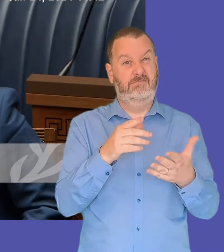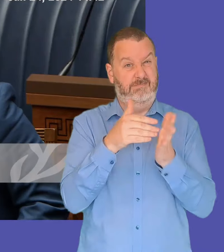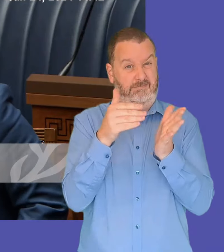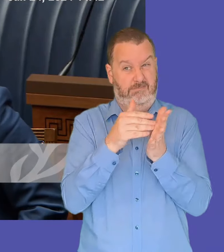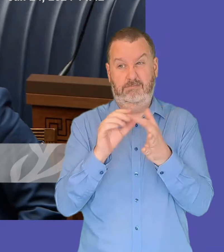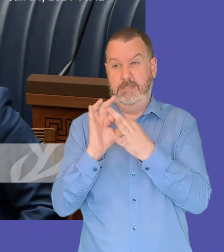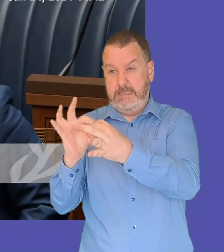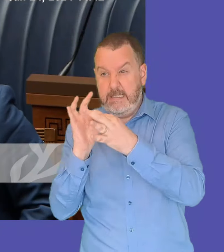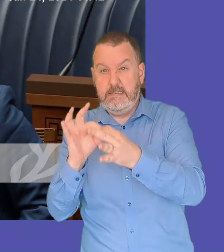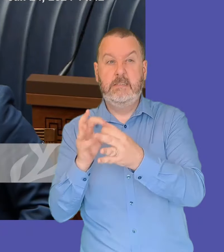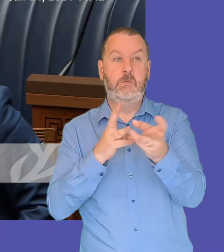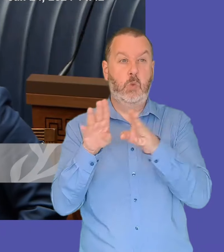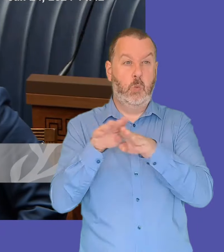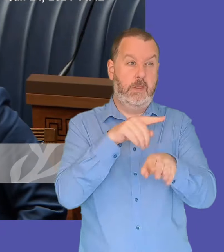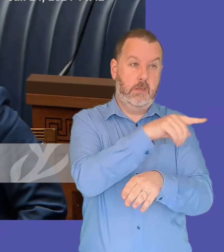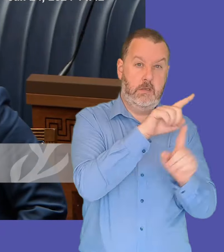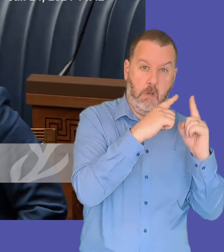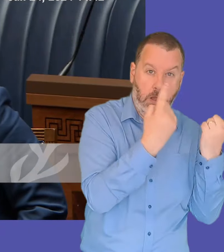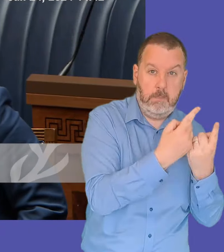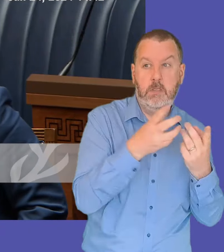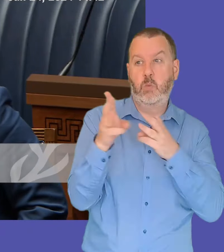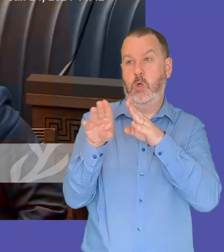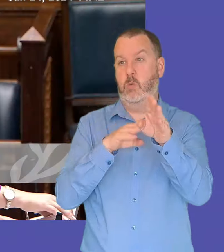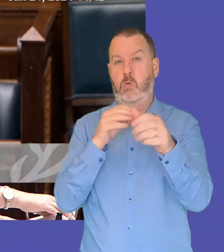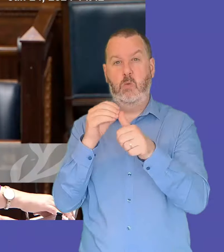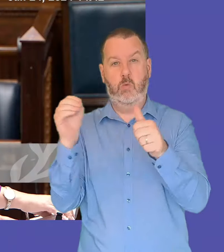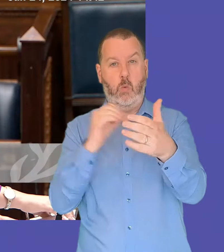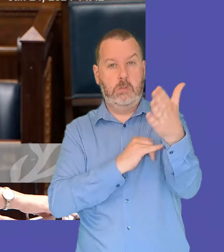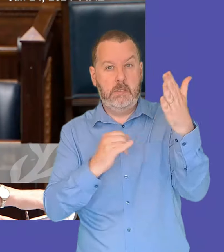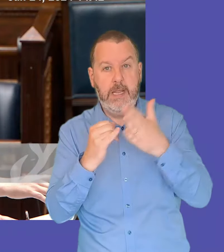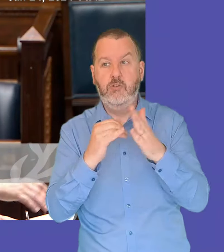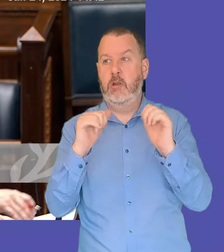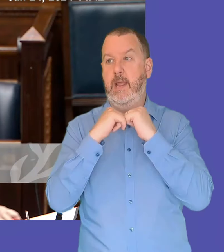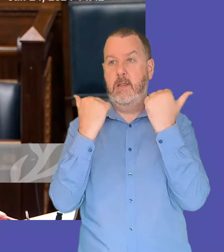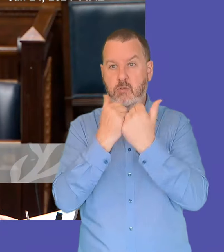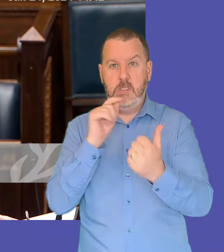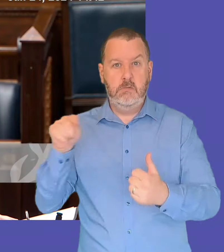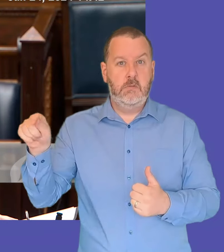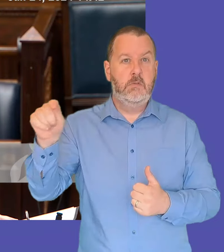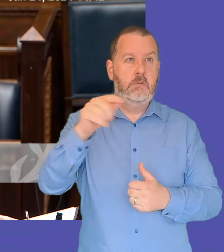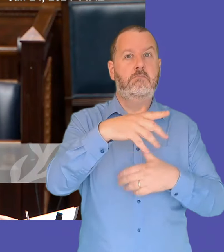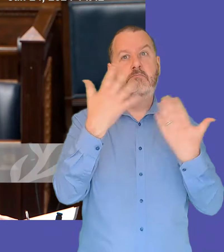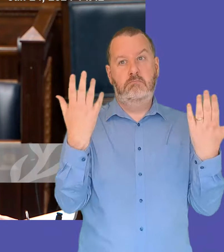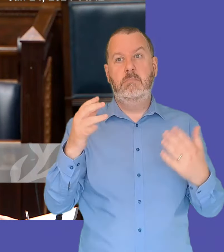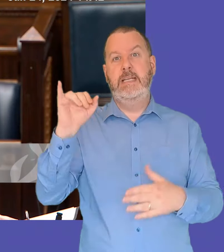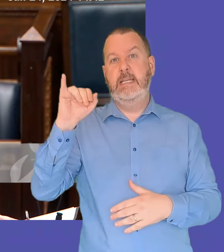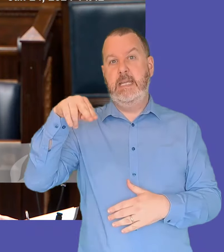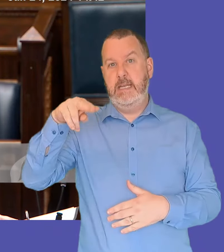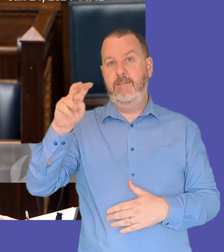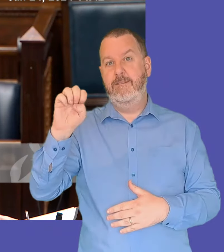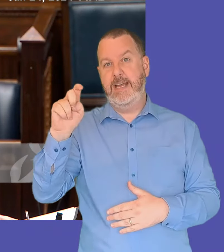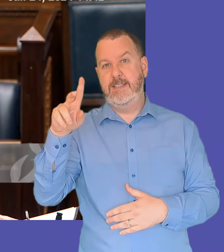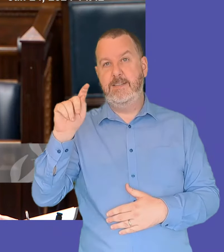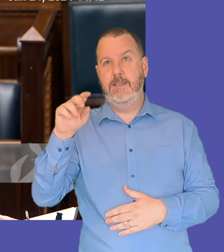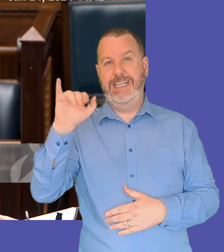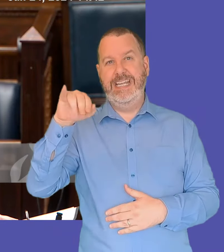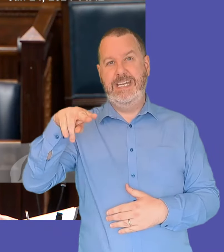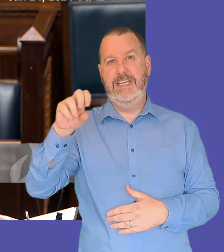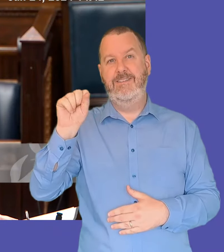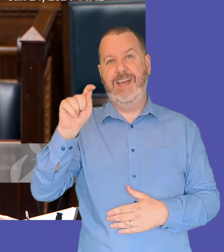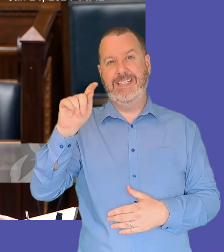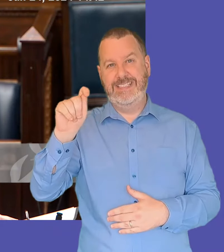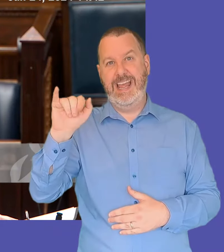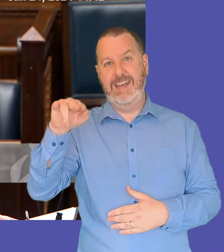um working with the other key players key stakeholders if like whether that be invest na or the department of the economy officials um